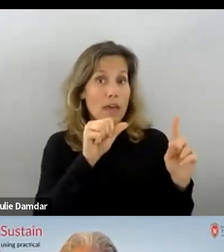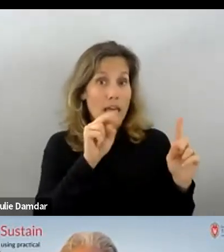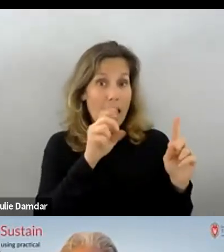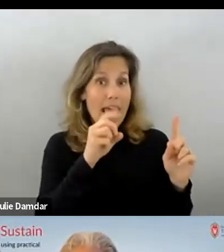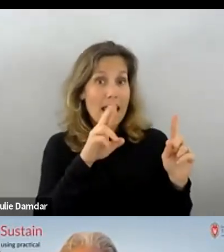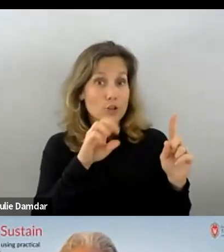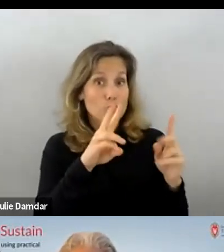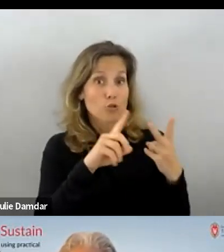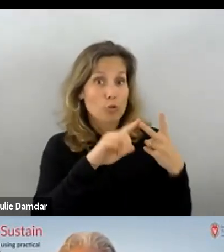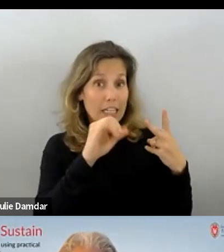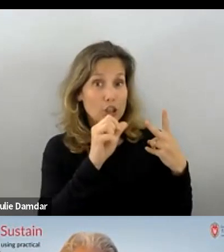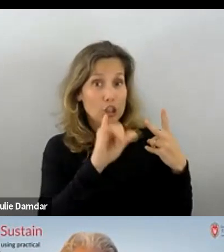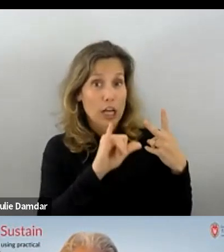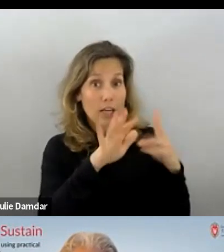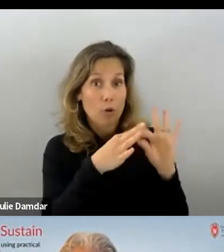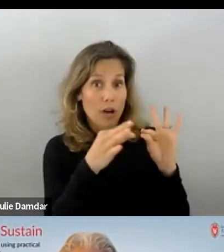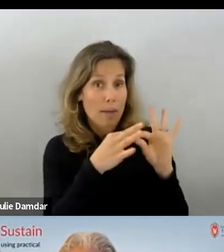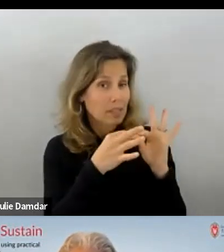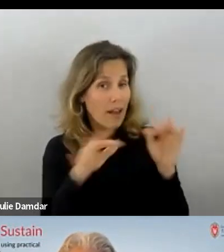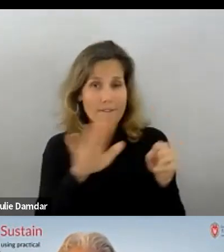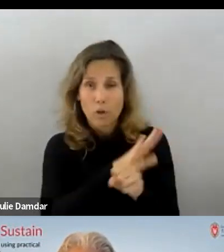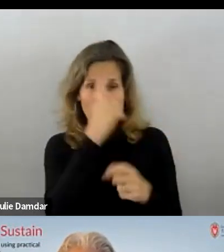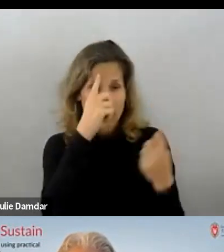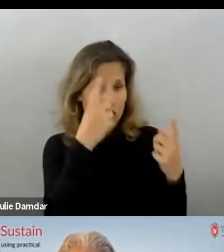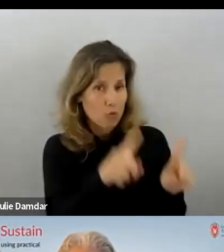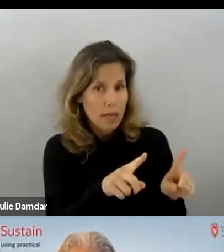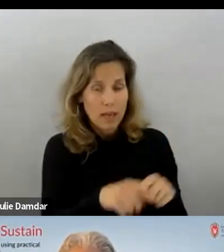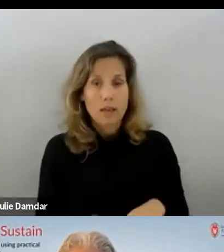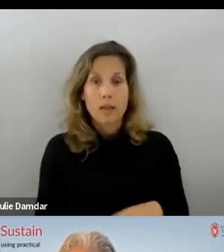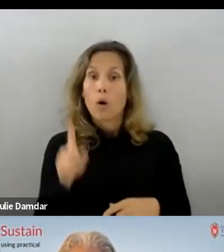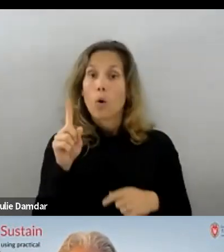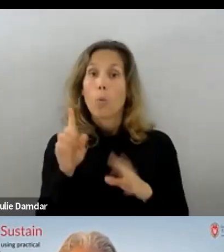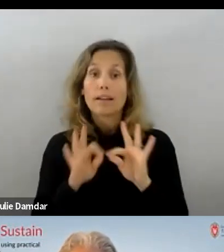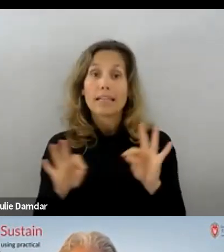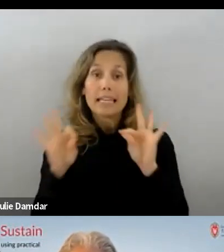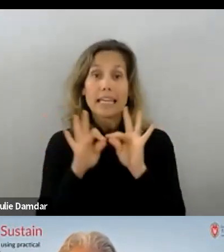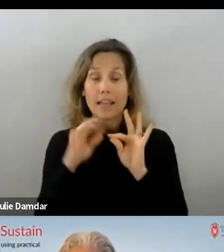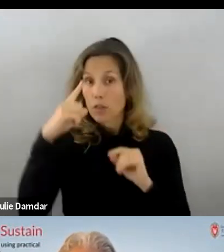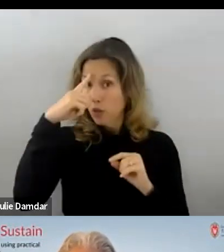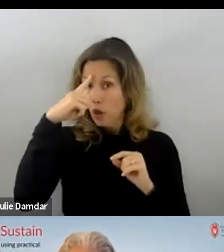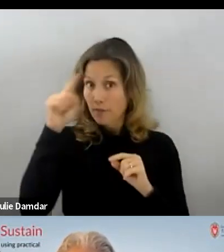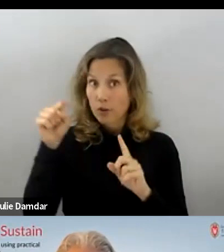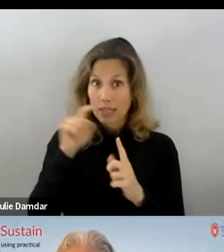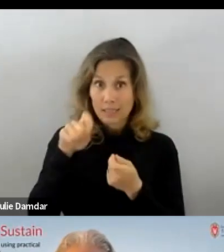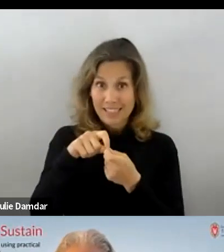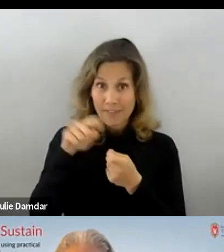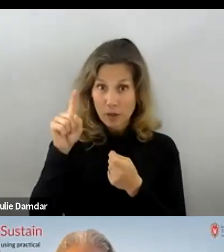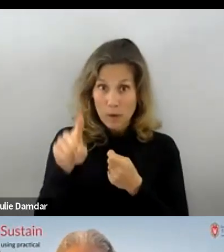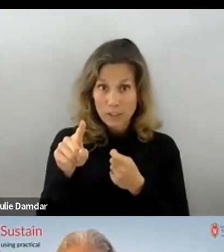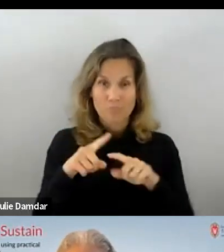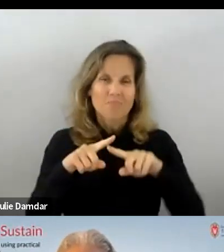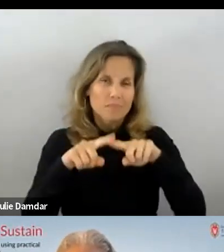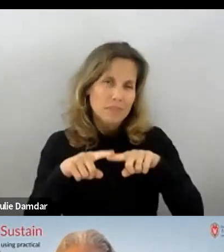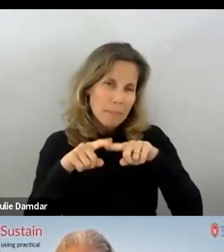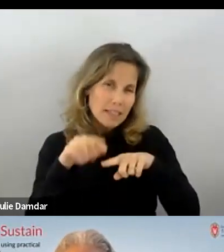absolutely agree with you guys. I think one key consideration for this particular question, depending on the practice or the